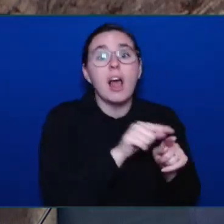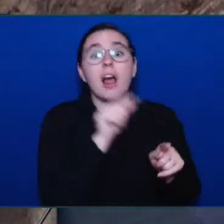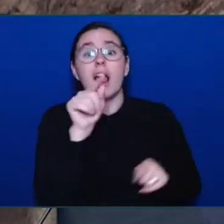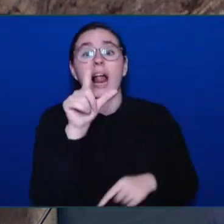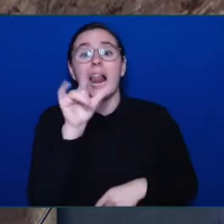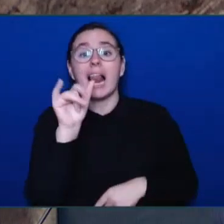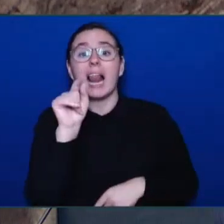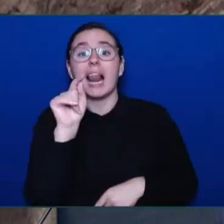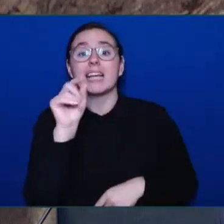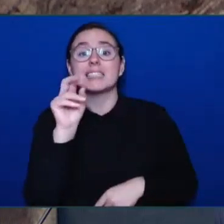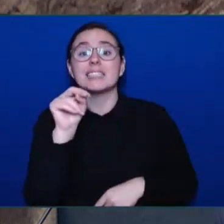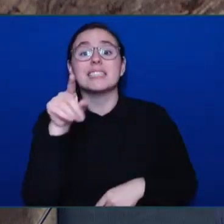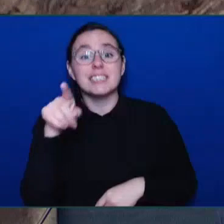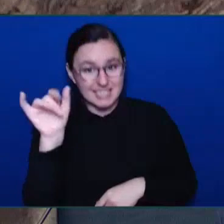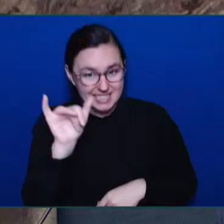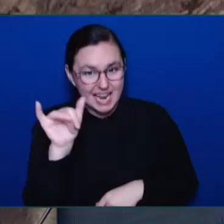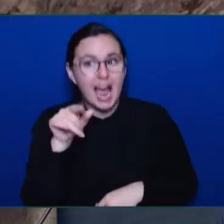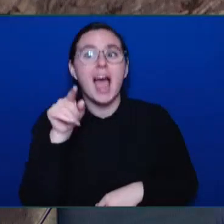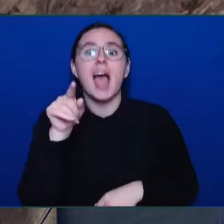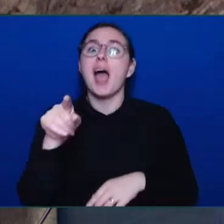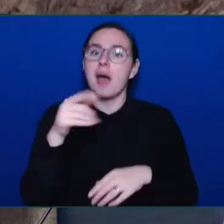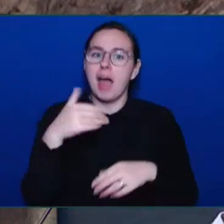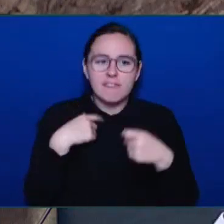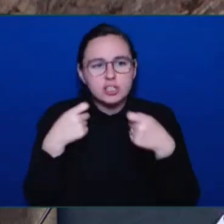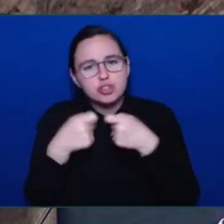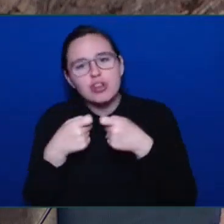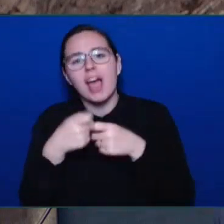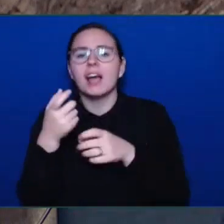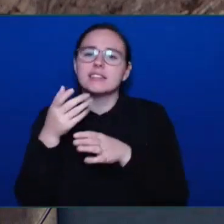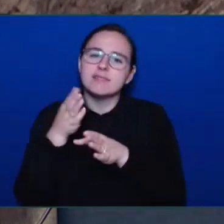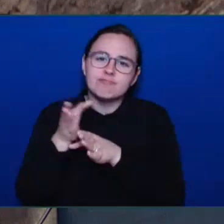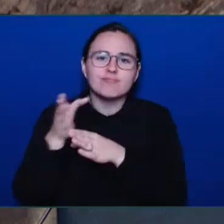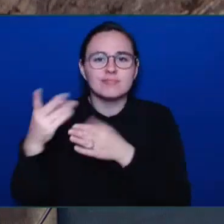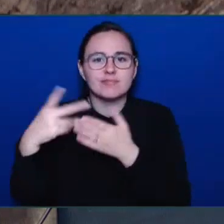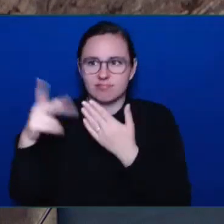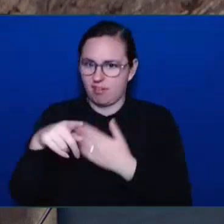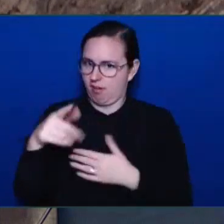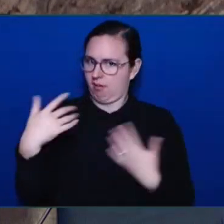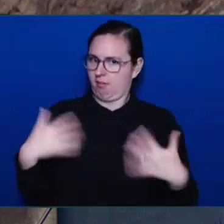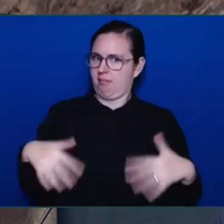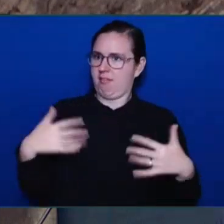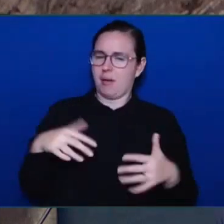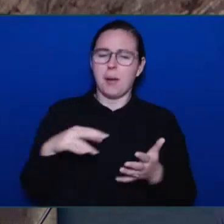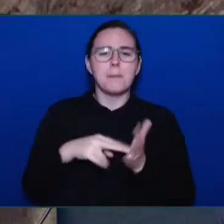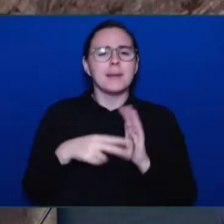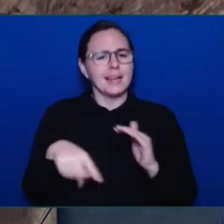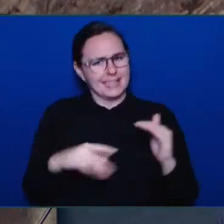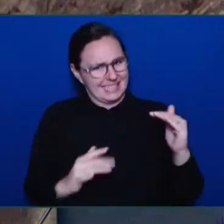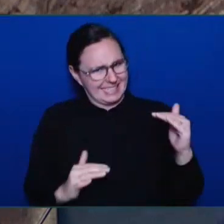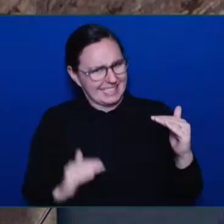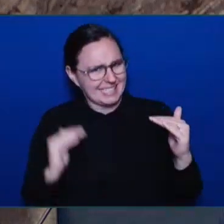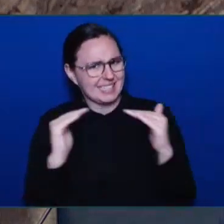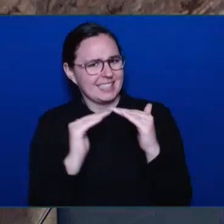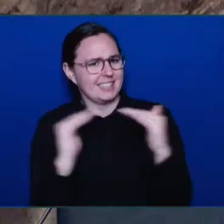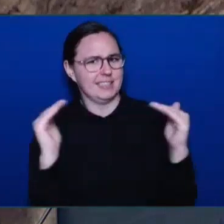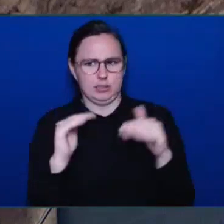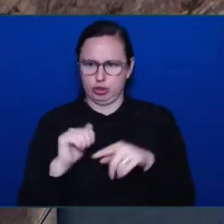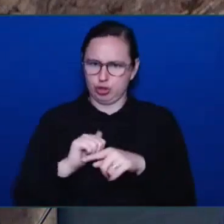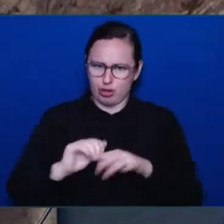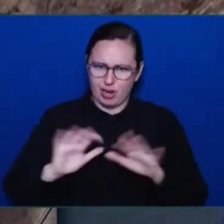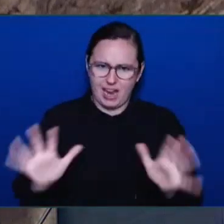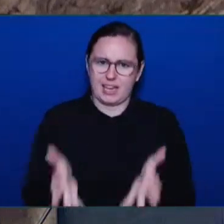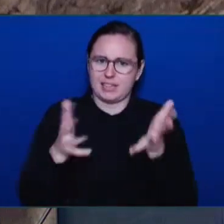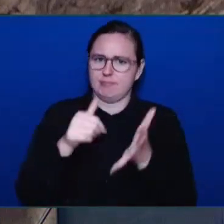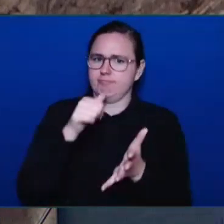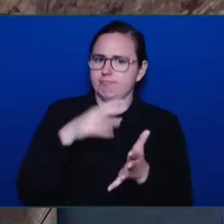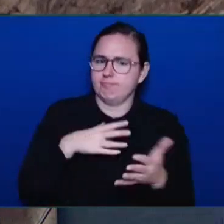partners, organizations have come together to support this training, making a considerable difference. It is changing people's lives and for that, let us